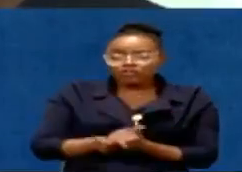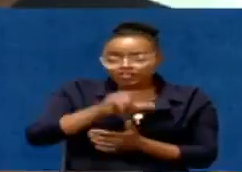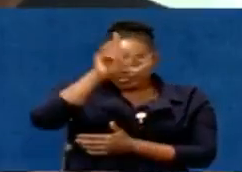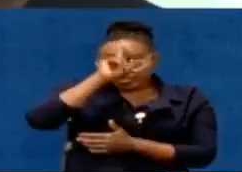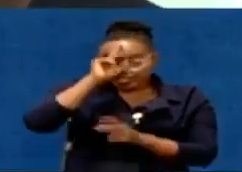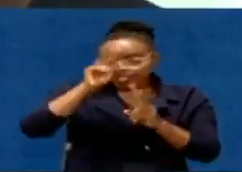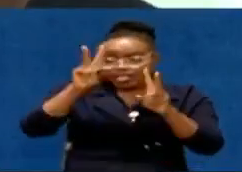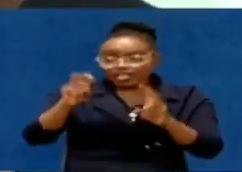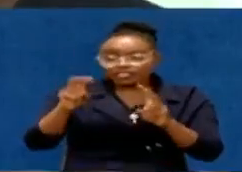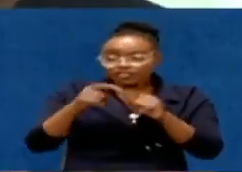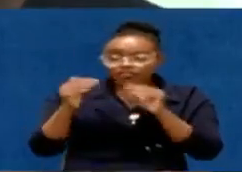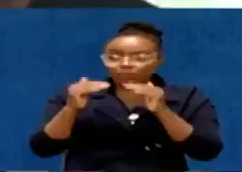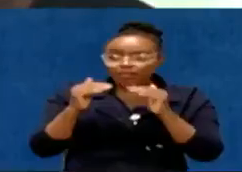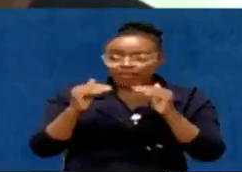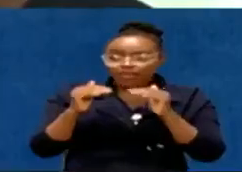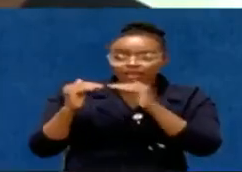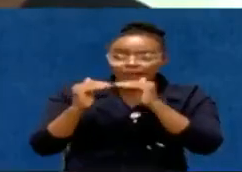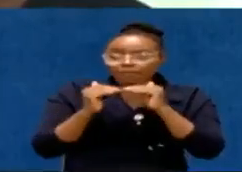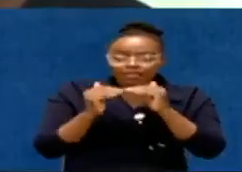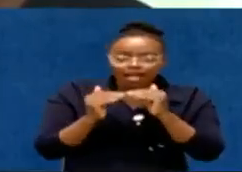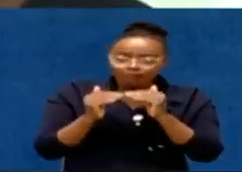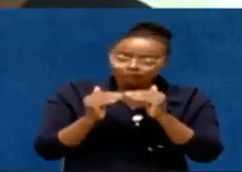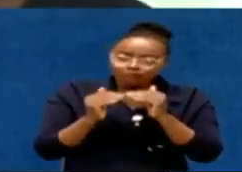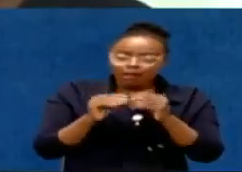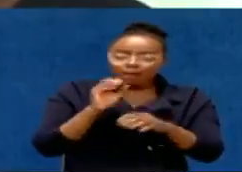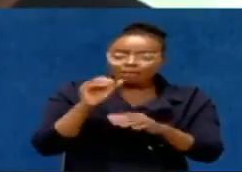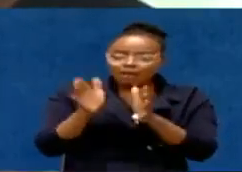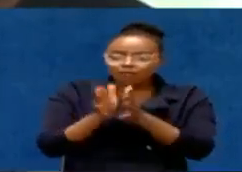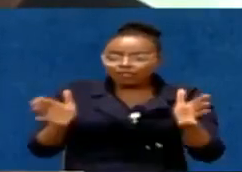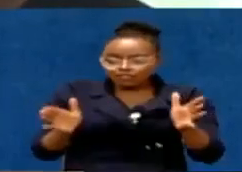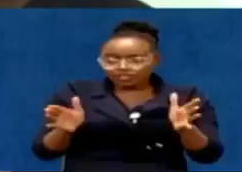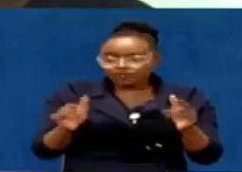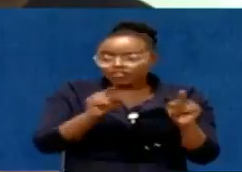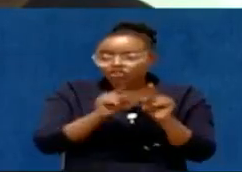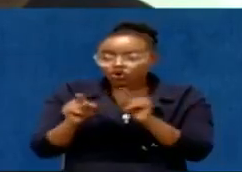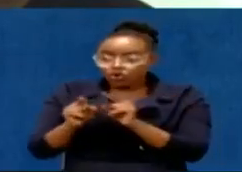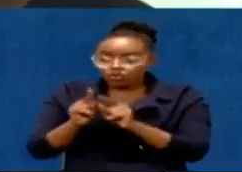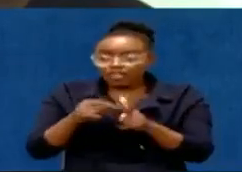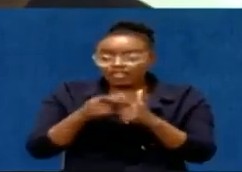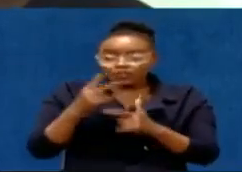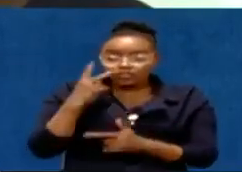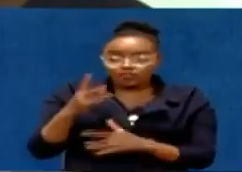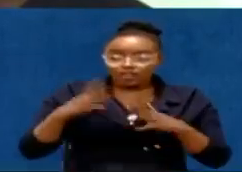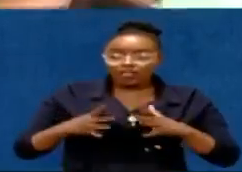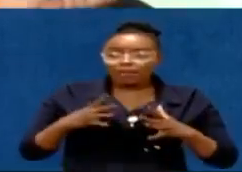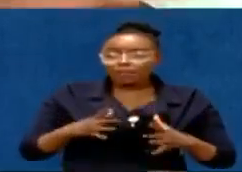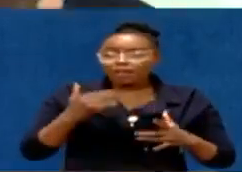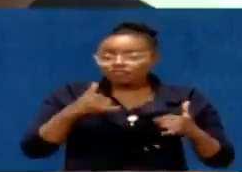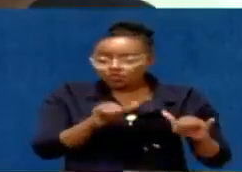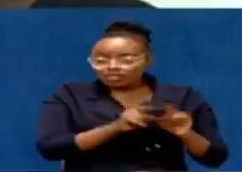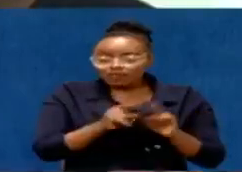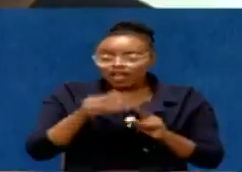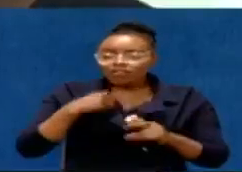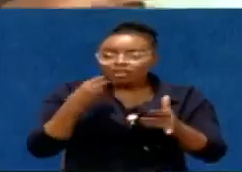serious issue from a PR publicity point of view. And then you see people wrapping in